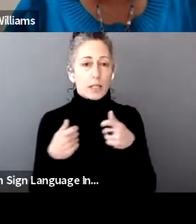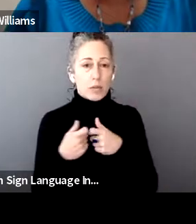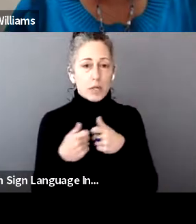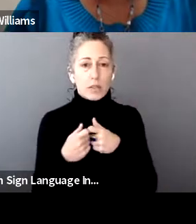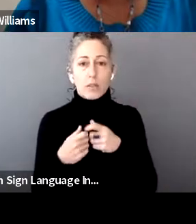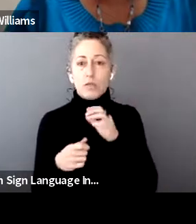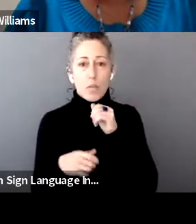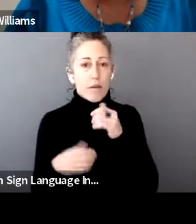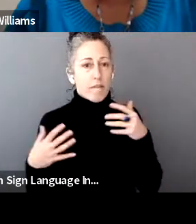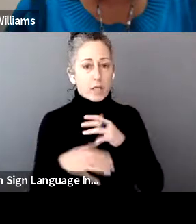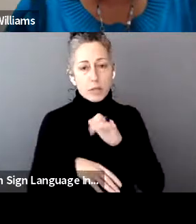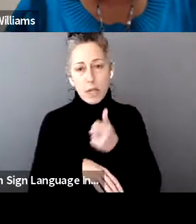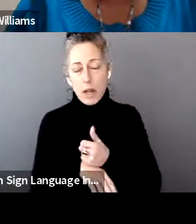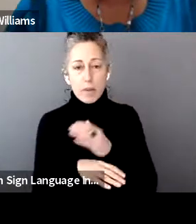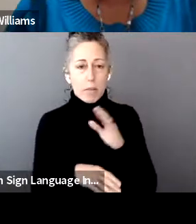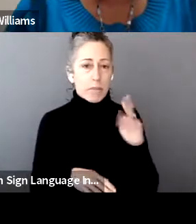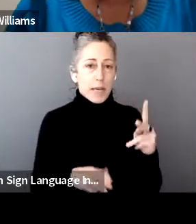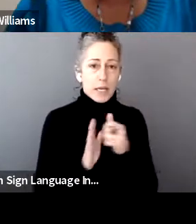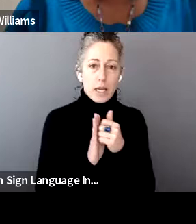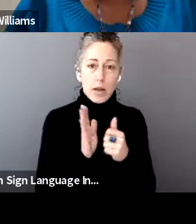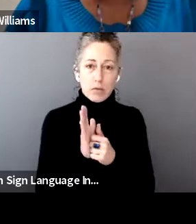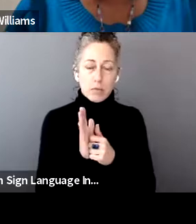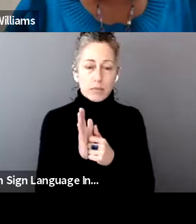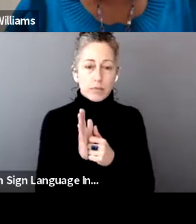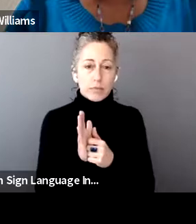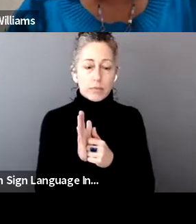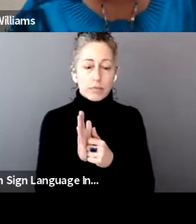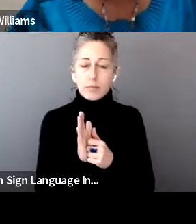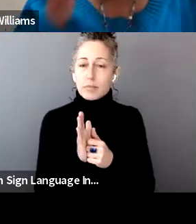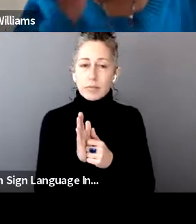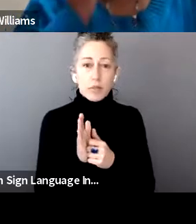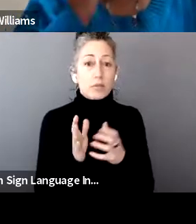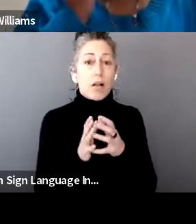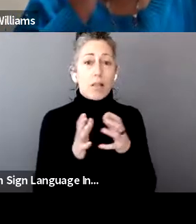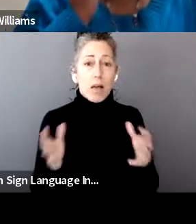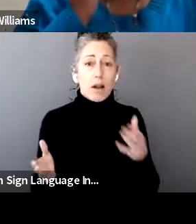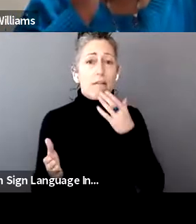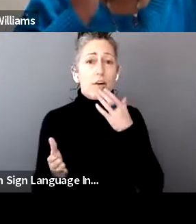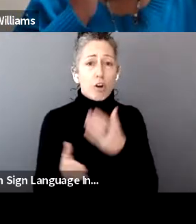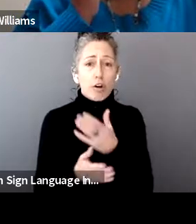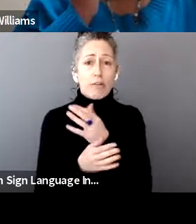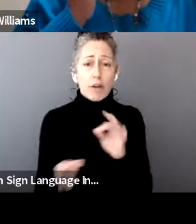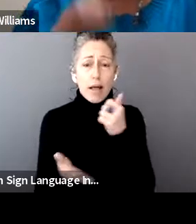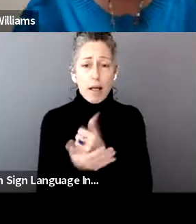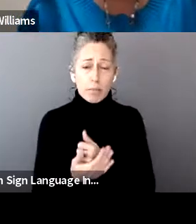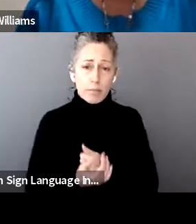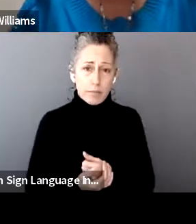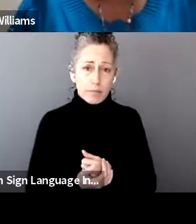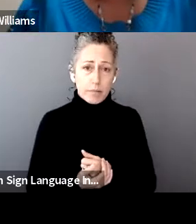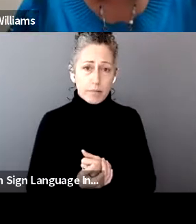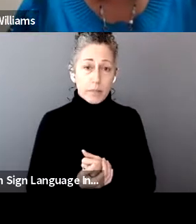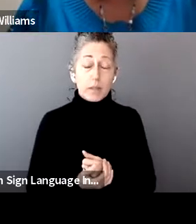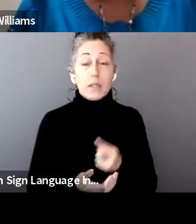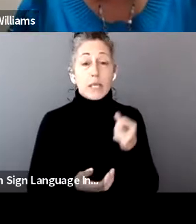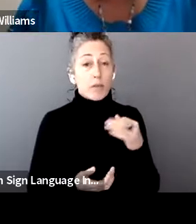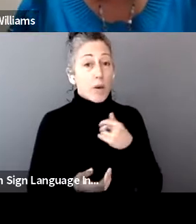account. There's great help that's out there for people and for free. Ladder Up has wonderful services. If you